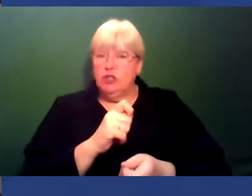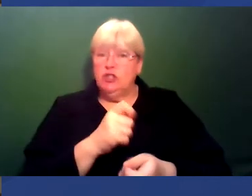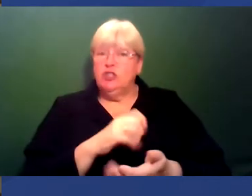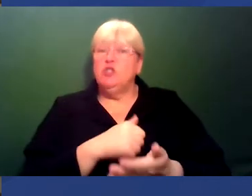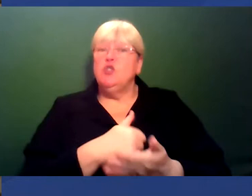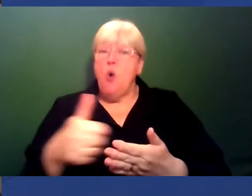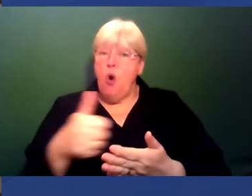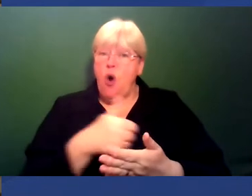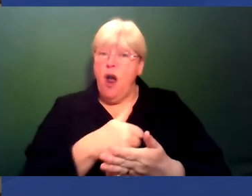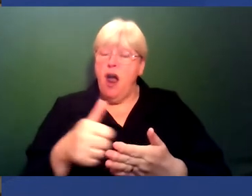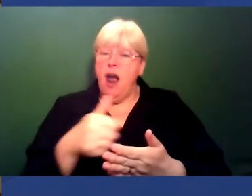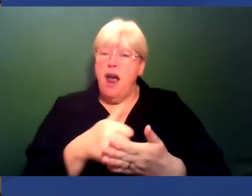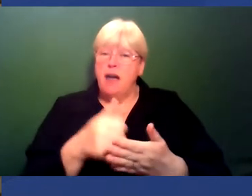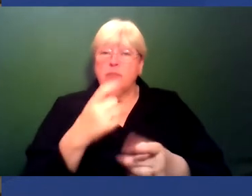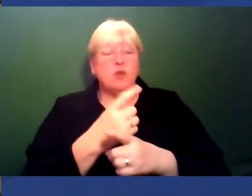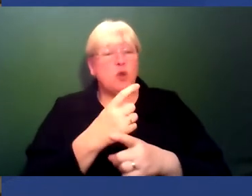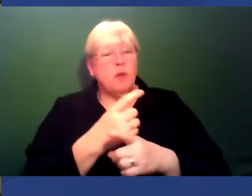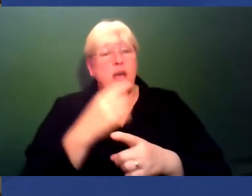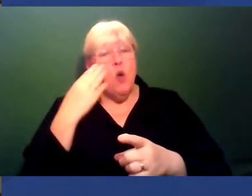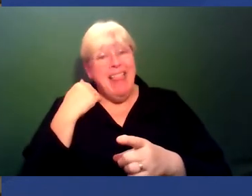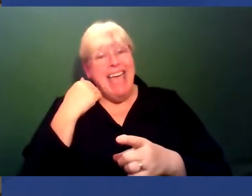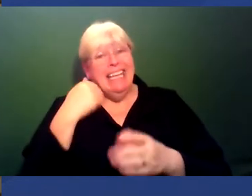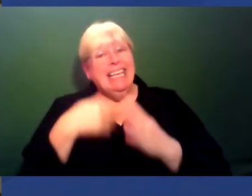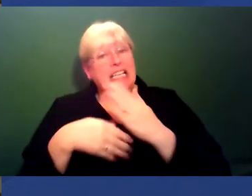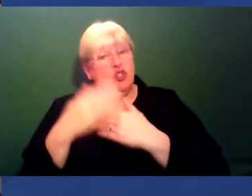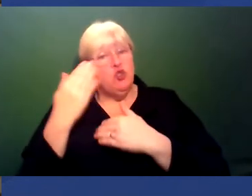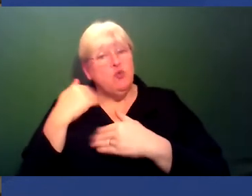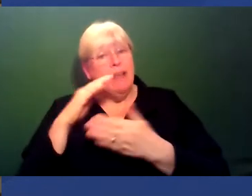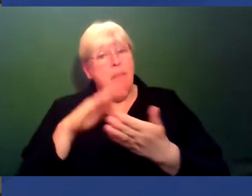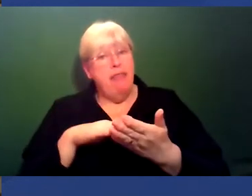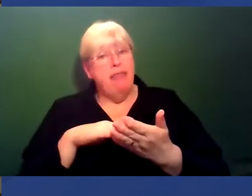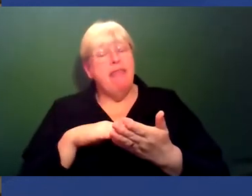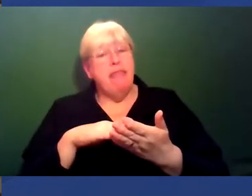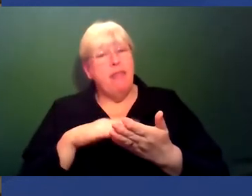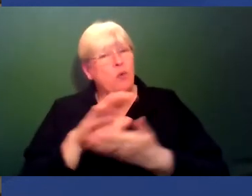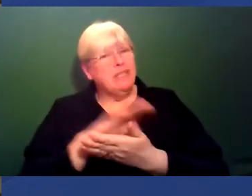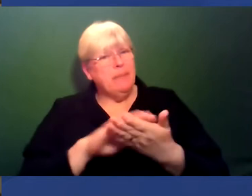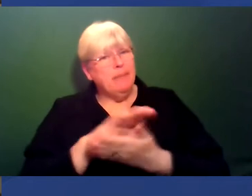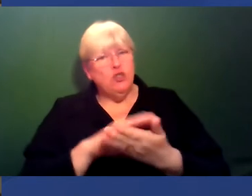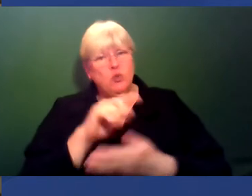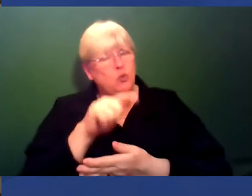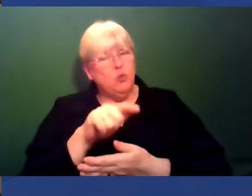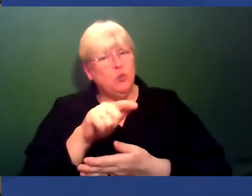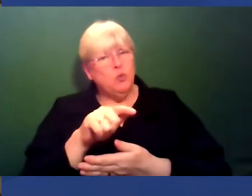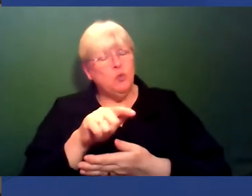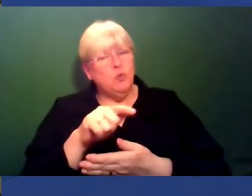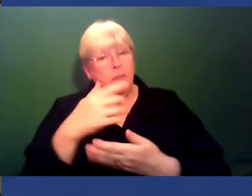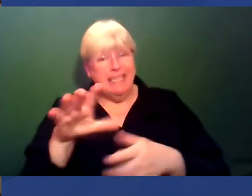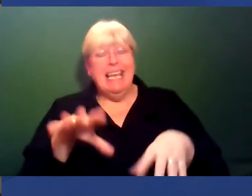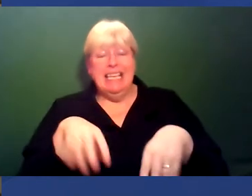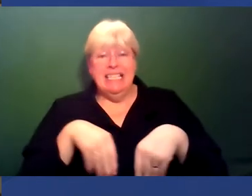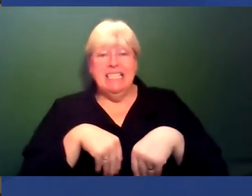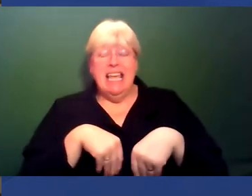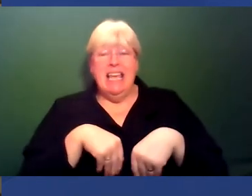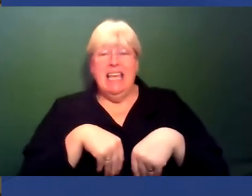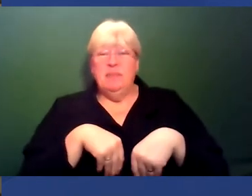We're talking in the context of Black History Month. Black what does it mean to you? And we've accepted that symbols